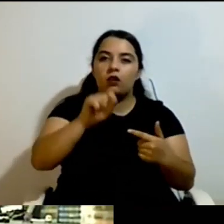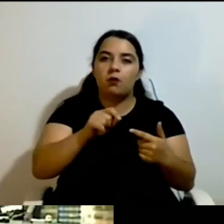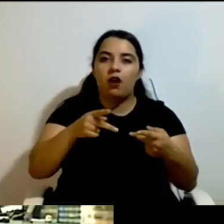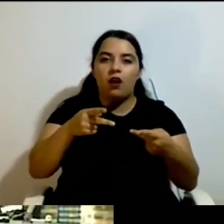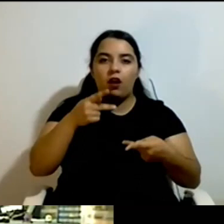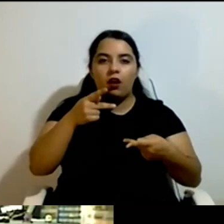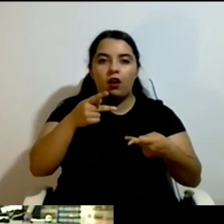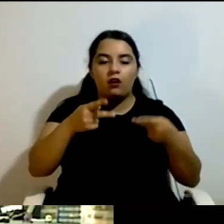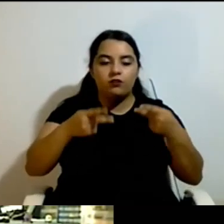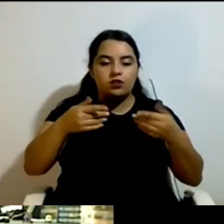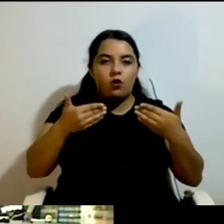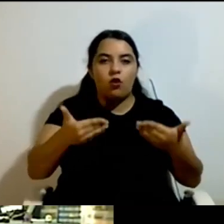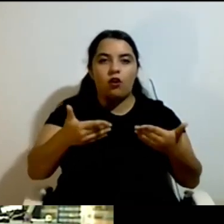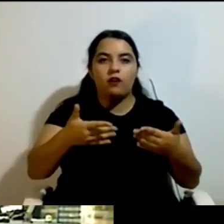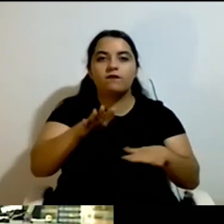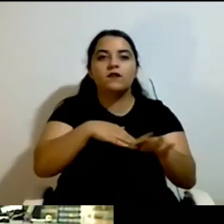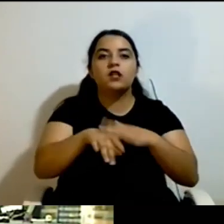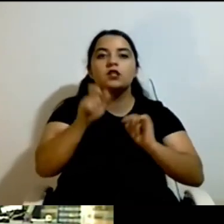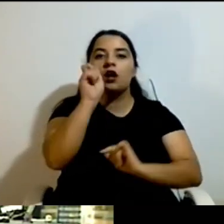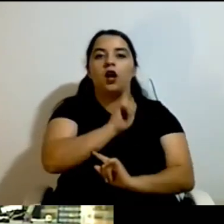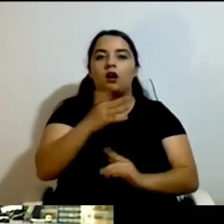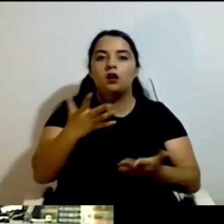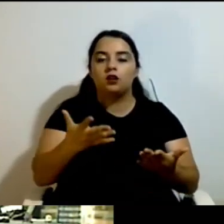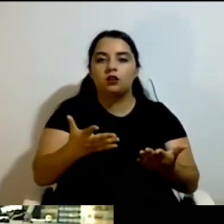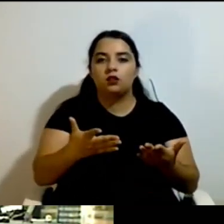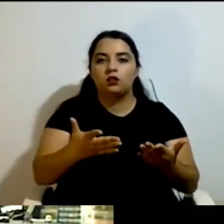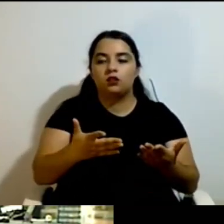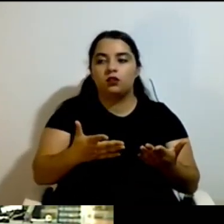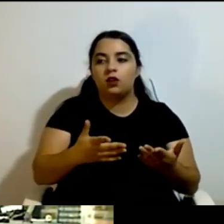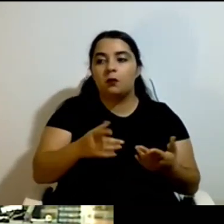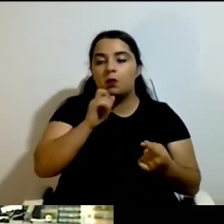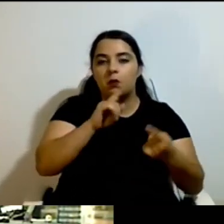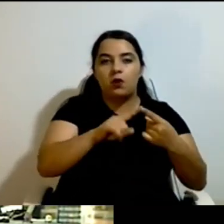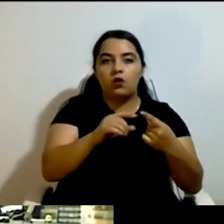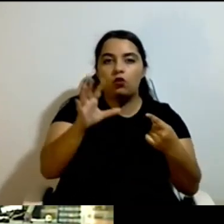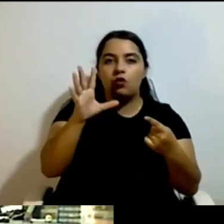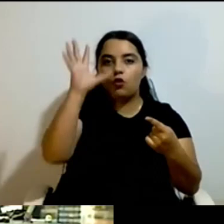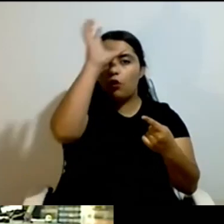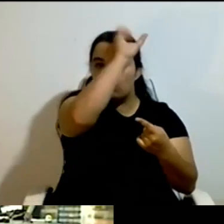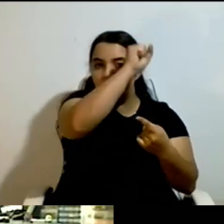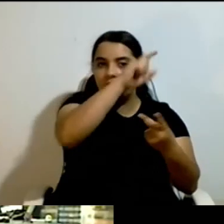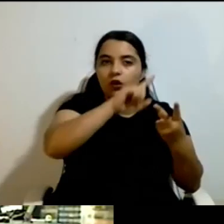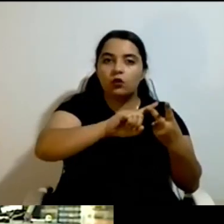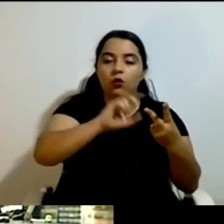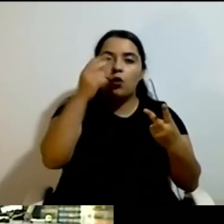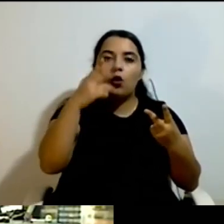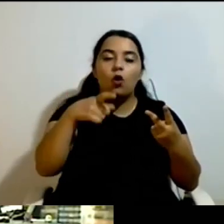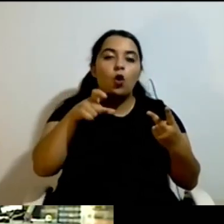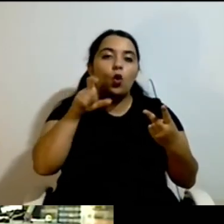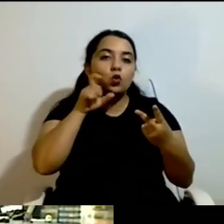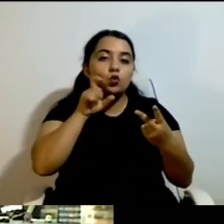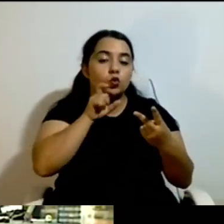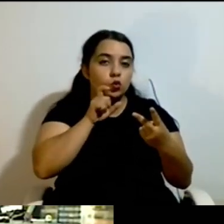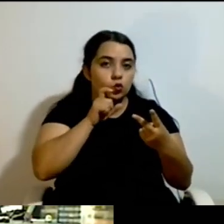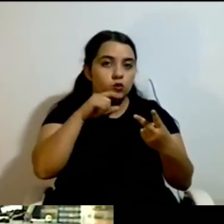Actually, the government or the invalidity insurance uses the assessment instrument we developed more